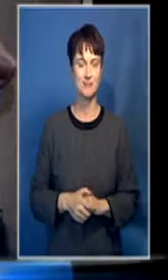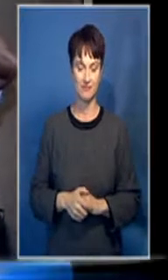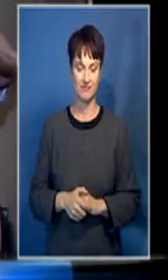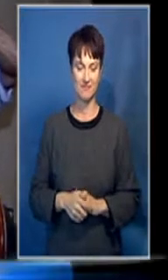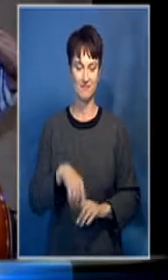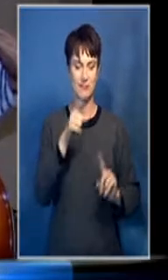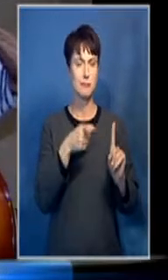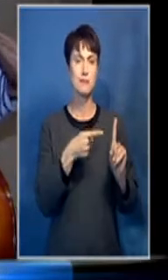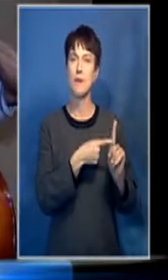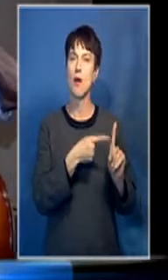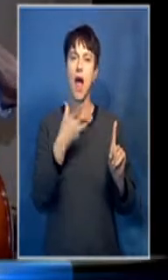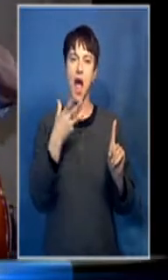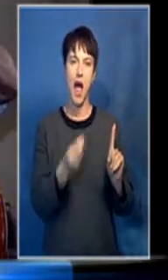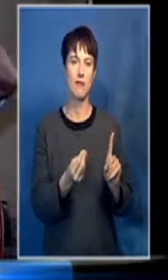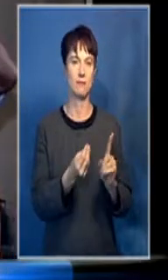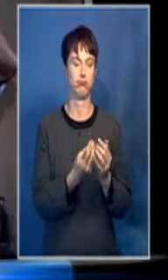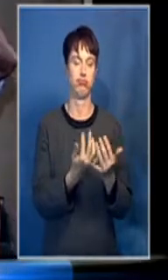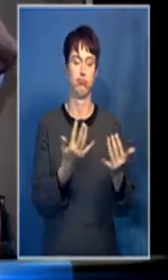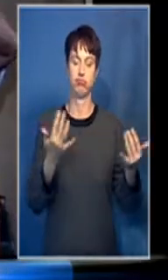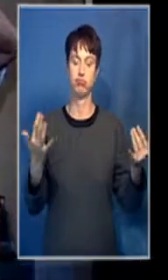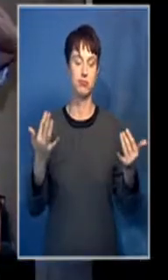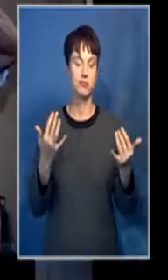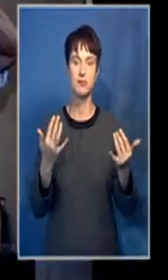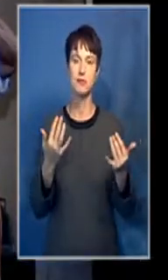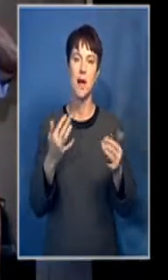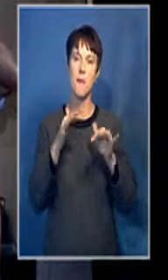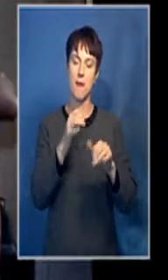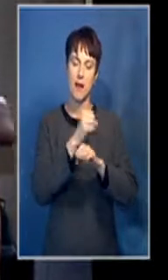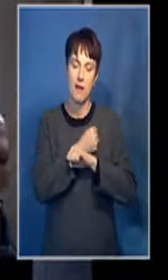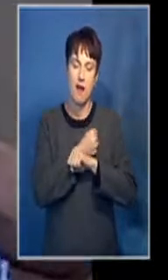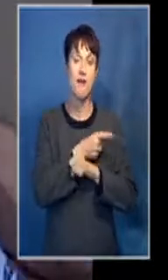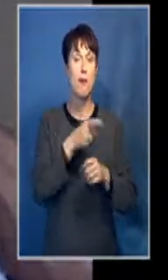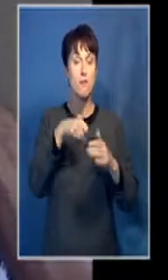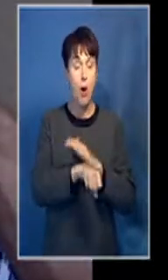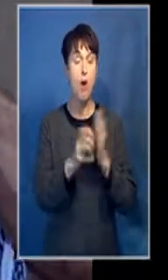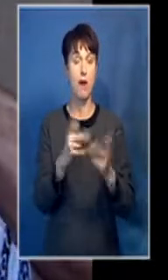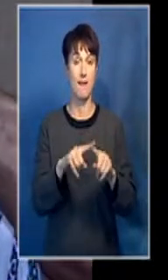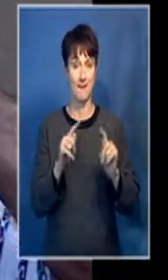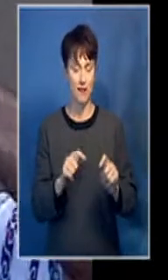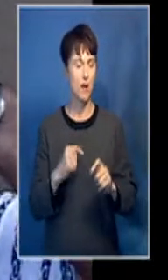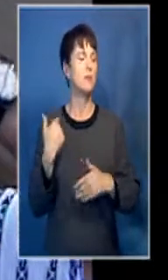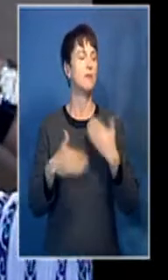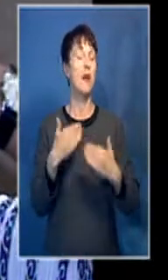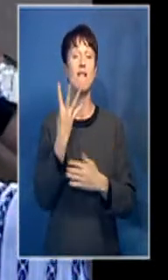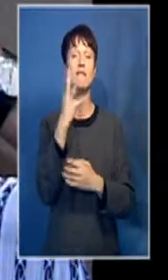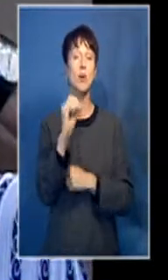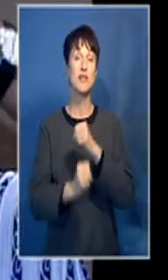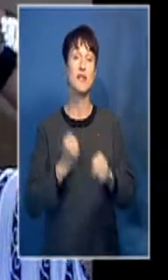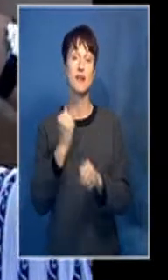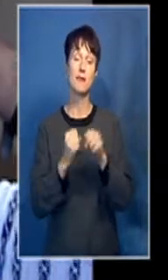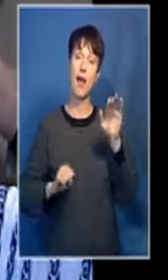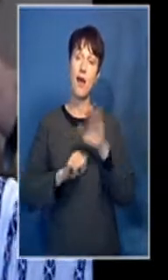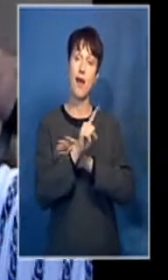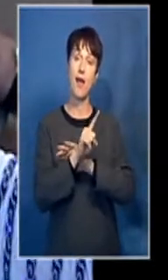lovers around the world born in johannesburg she was raised in cape town and would later spend 40 years in